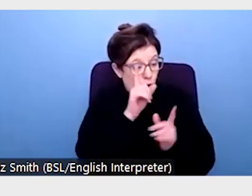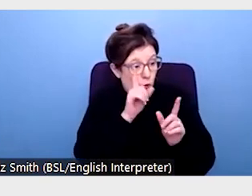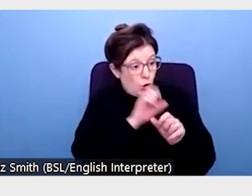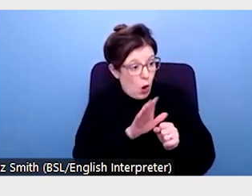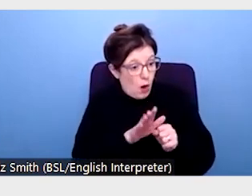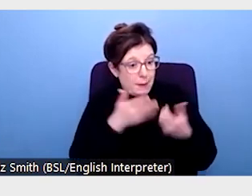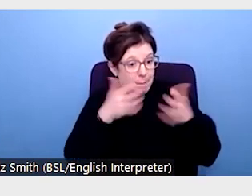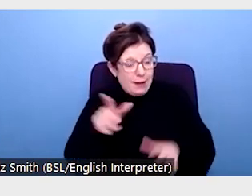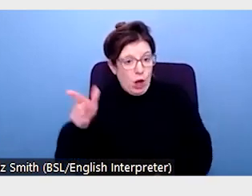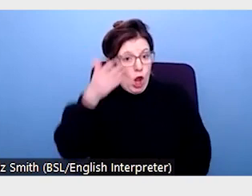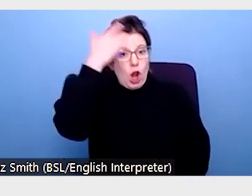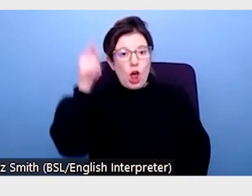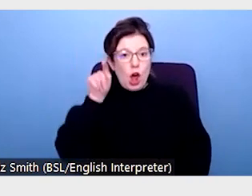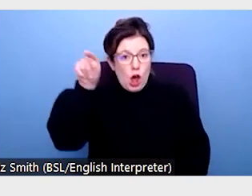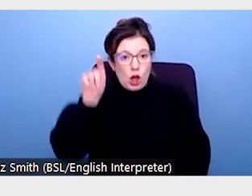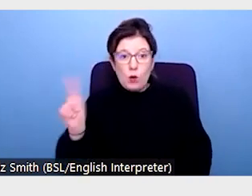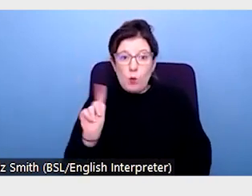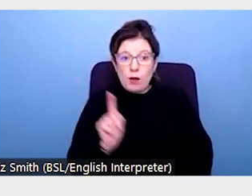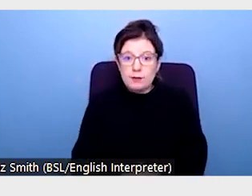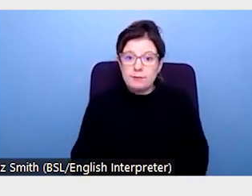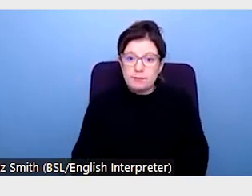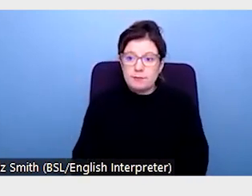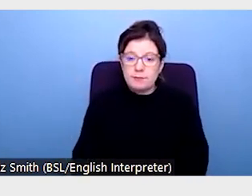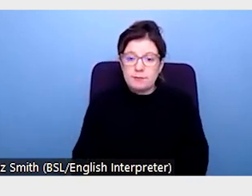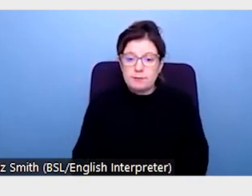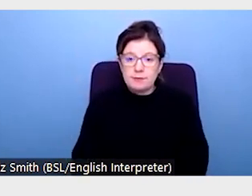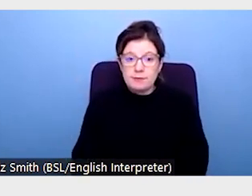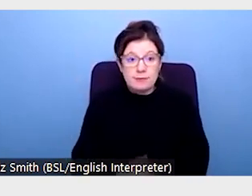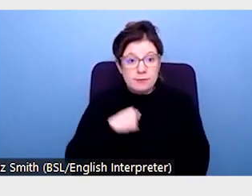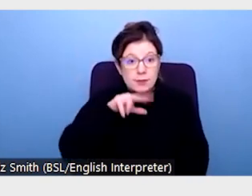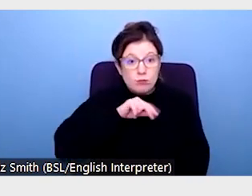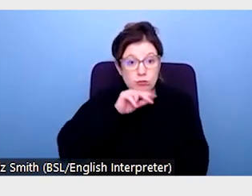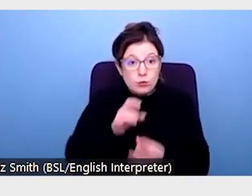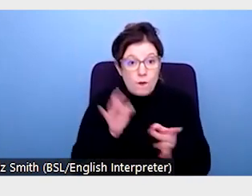accessible moving forward? Can I just check that the speed is alright?